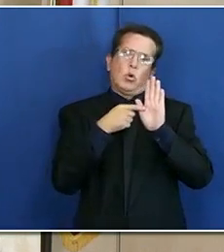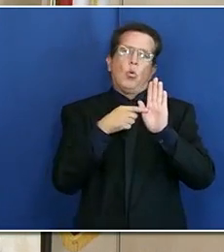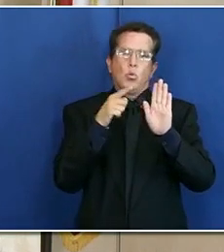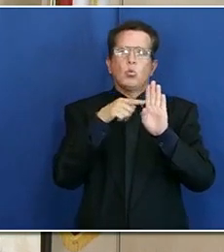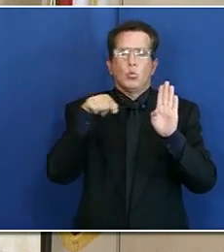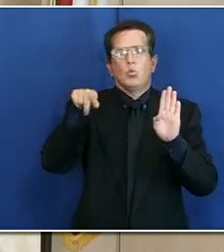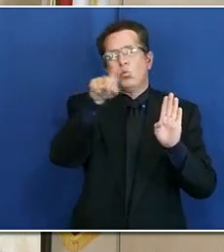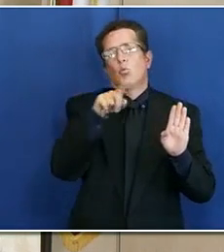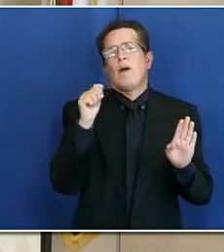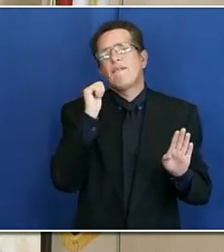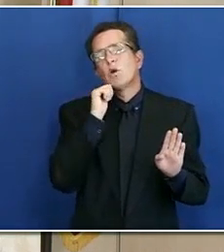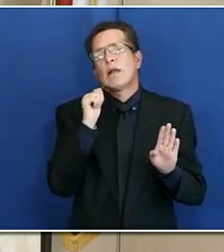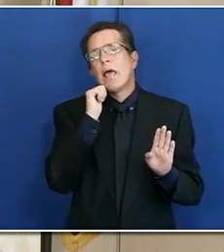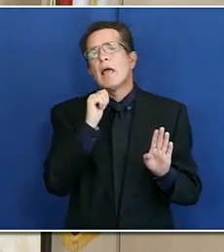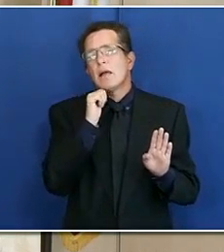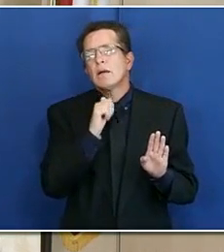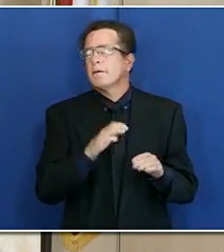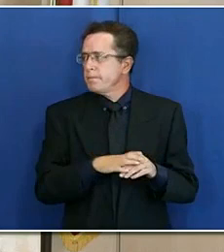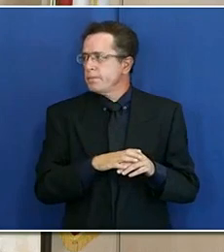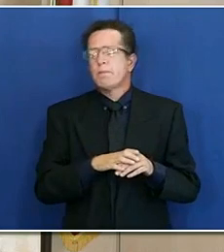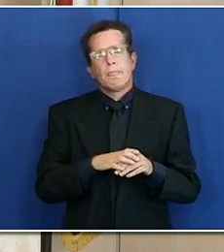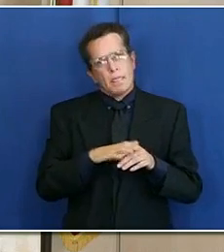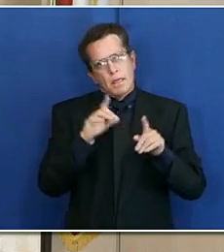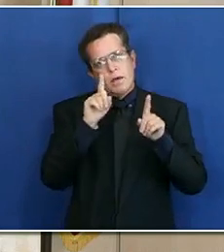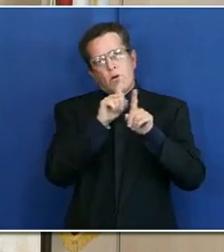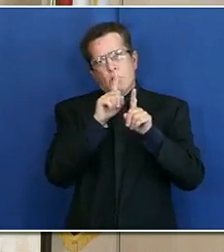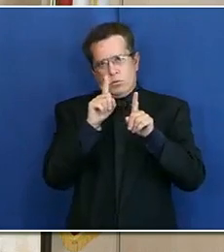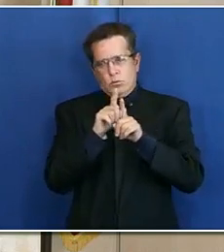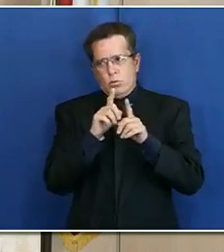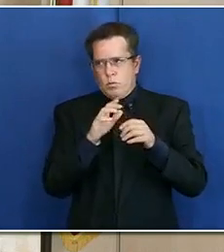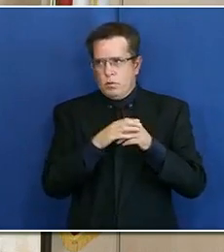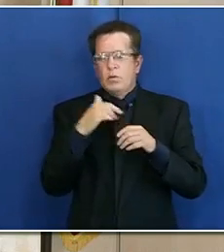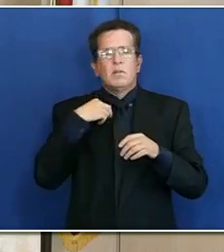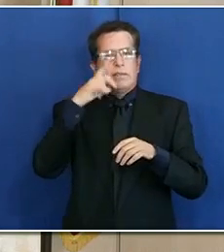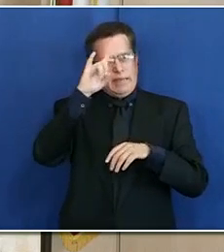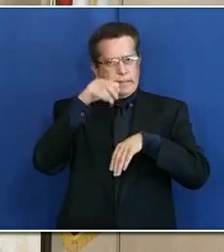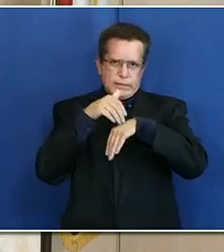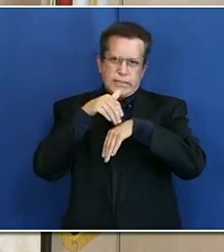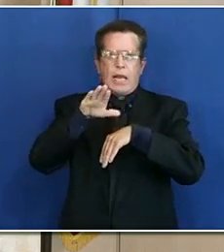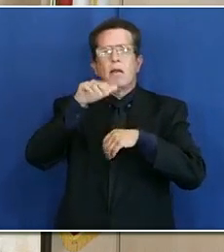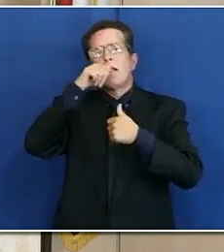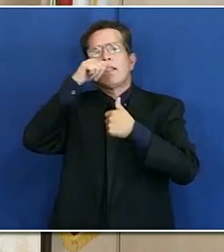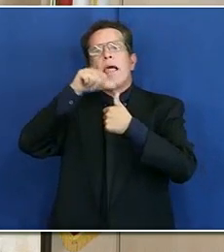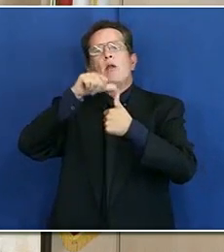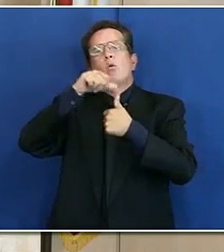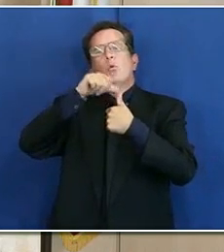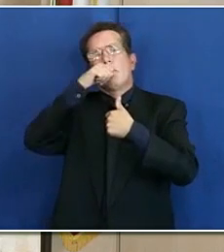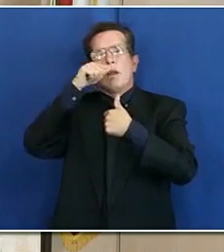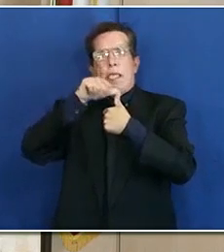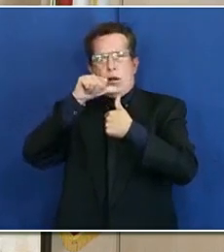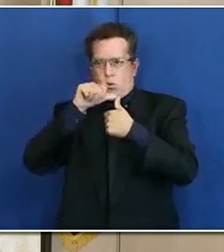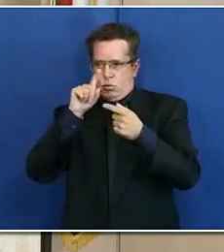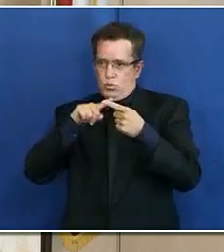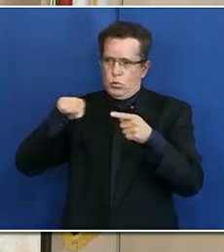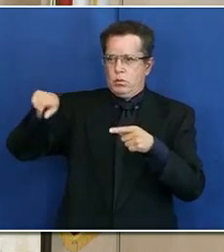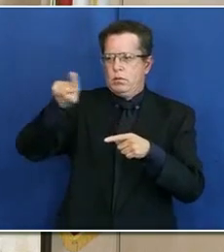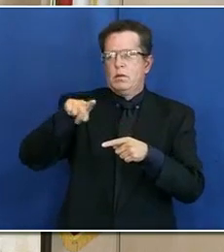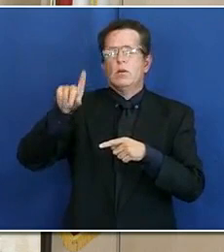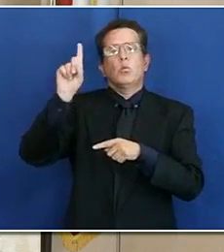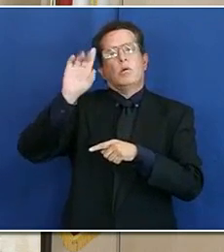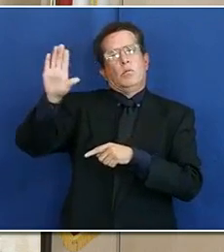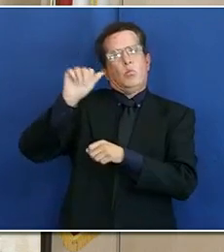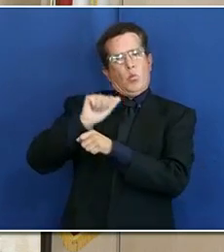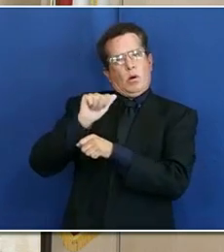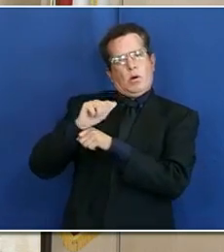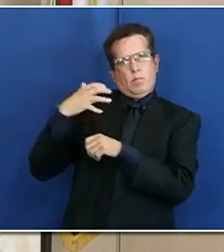every day. We also have sent out letters to our employees, employers, rather,